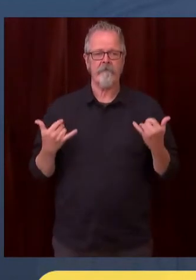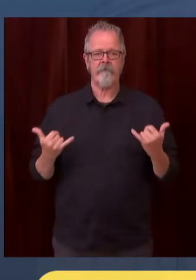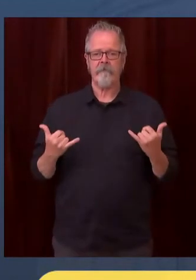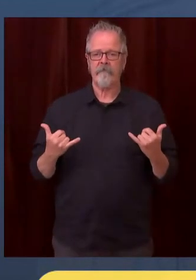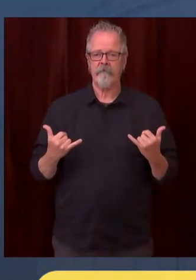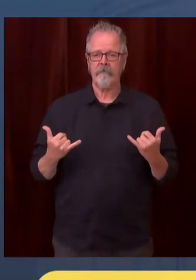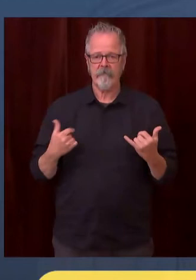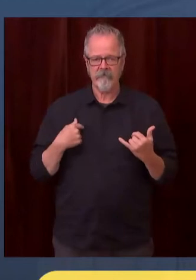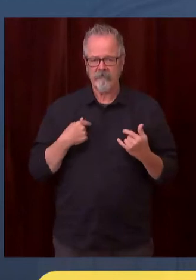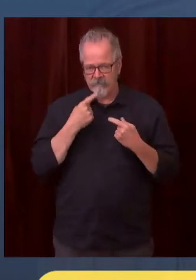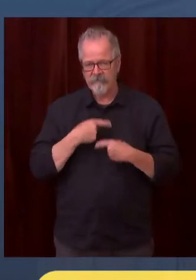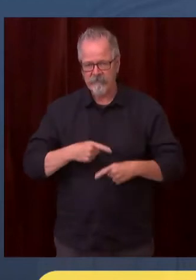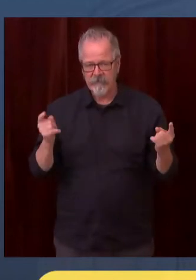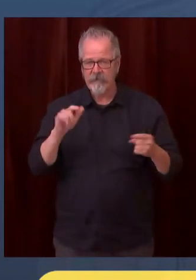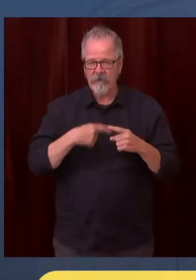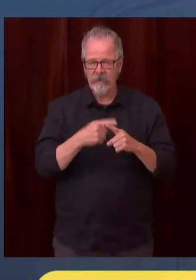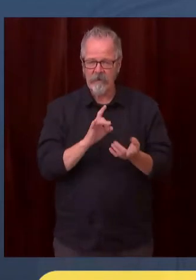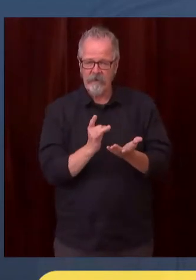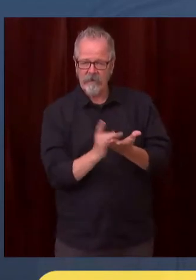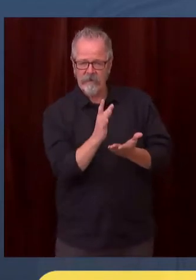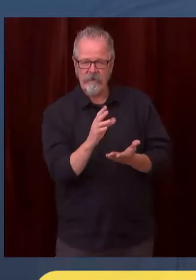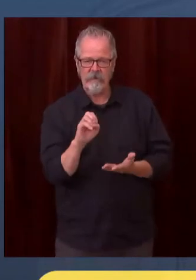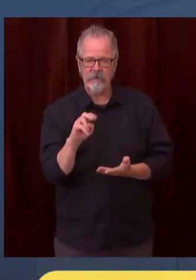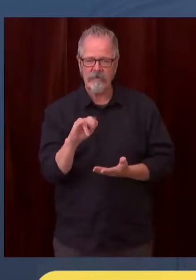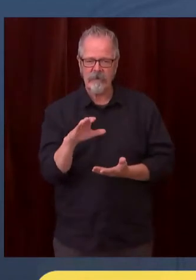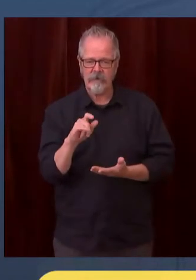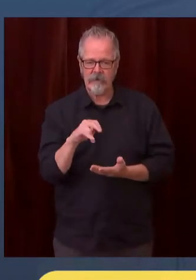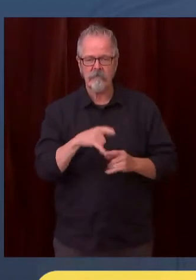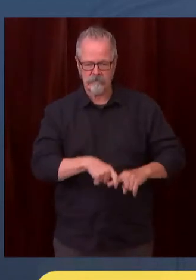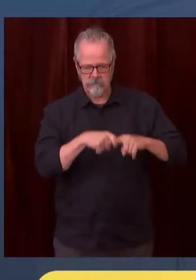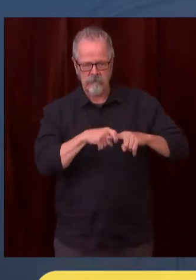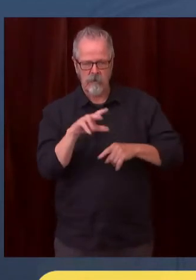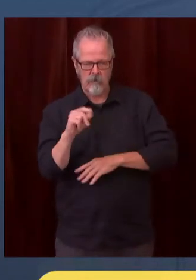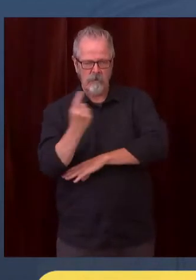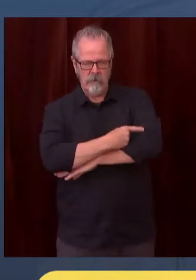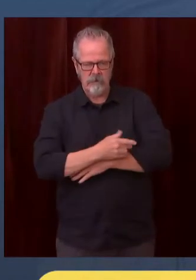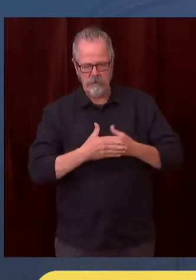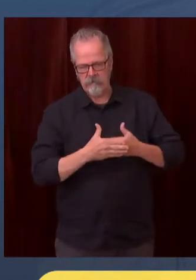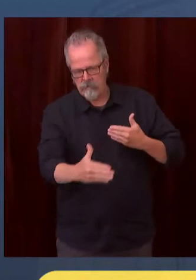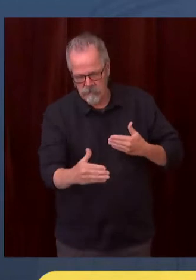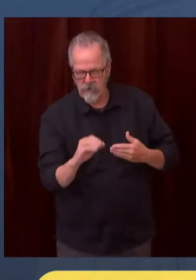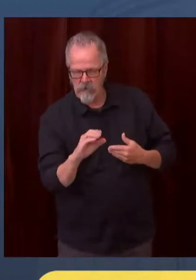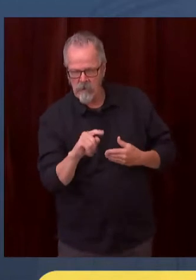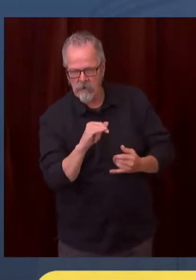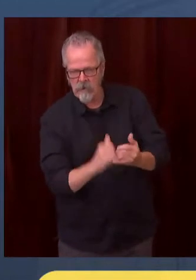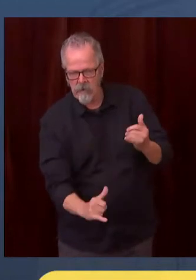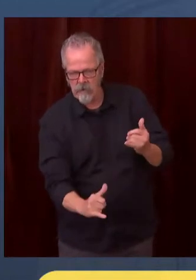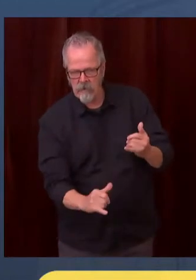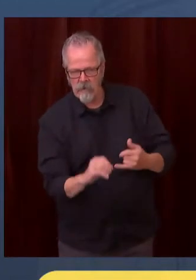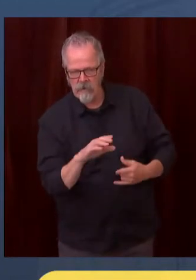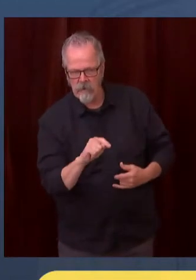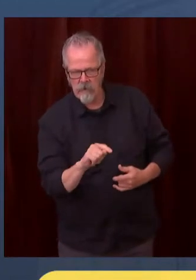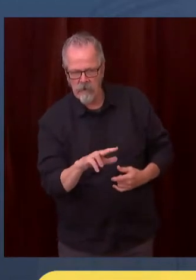October to make sure that local governments have an opportunity to issue the rental relief that is now available